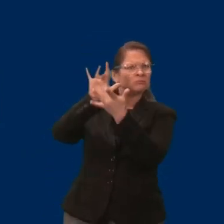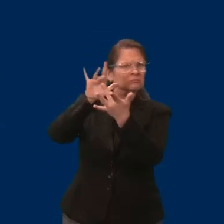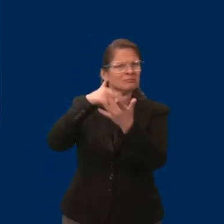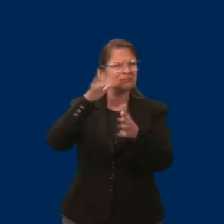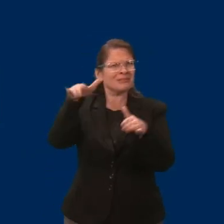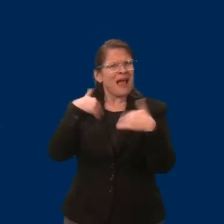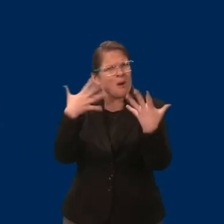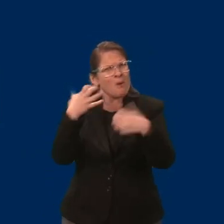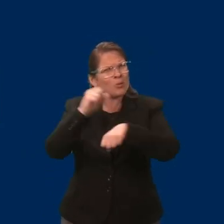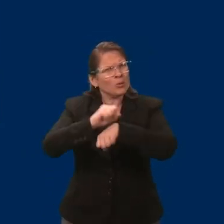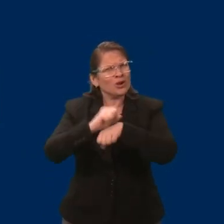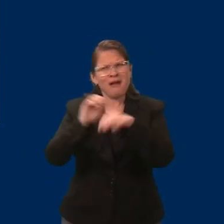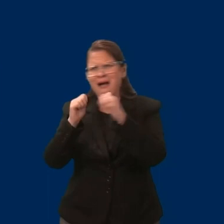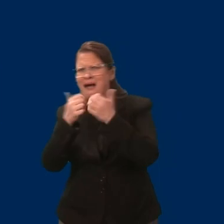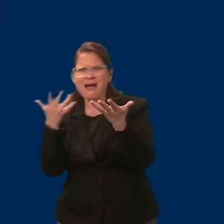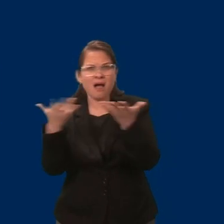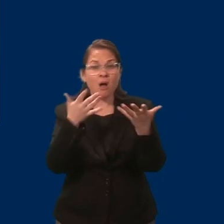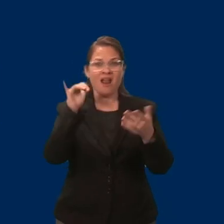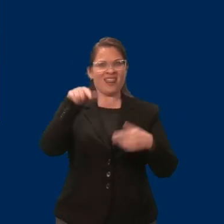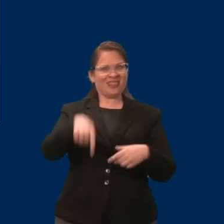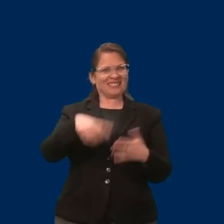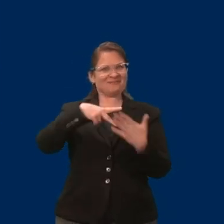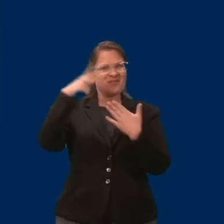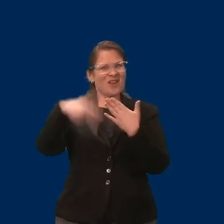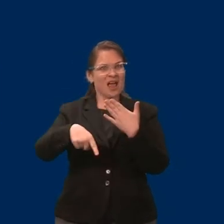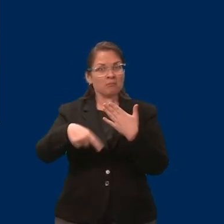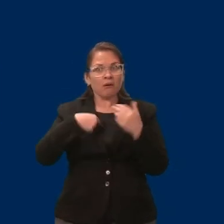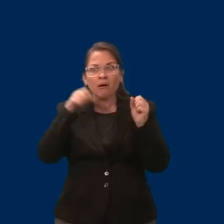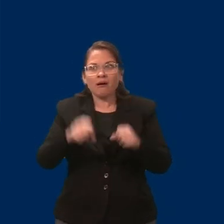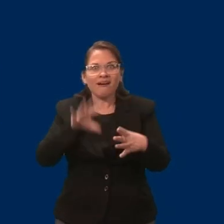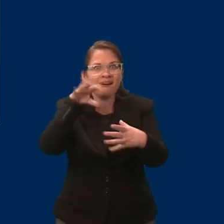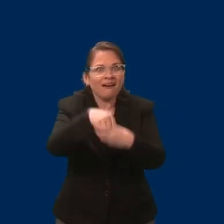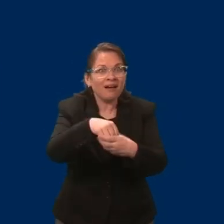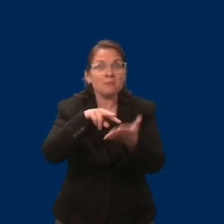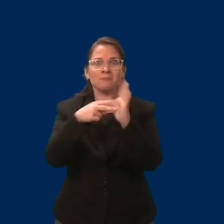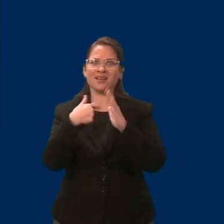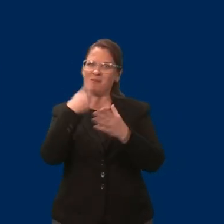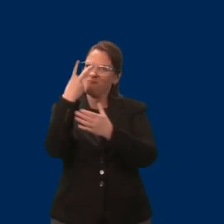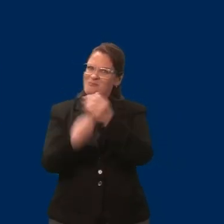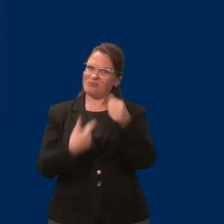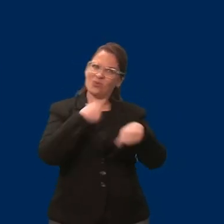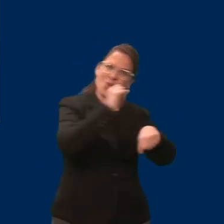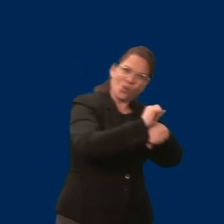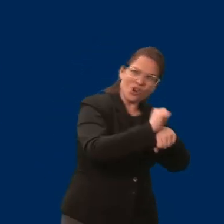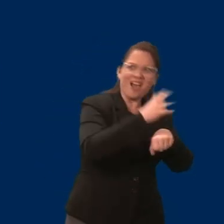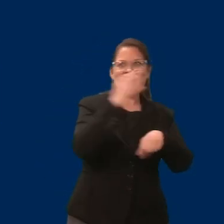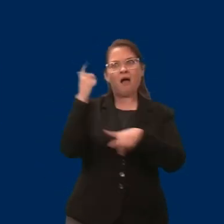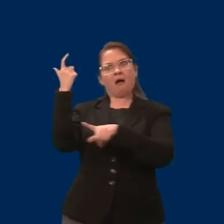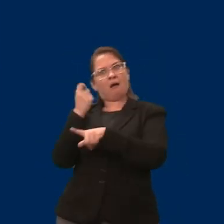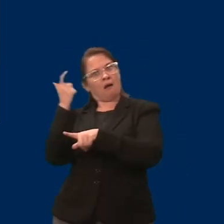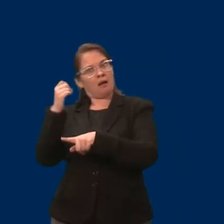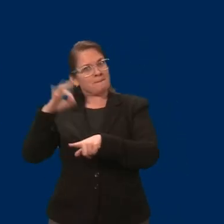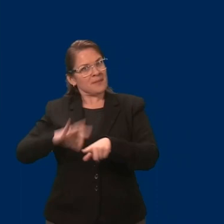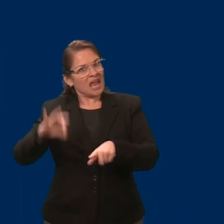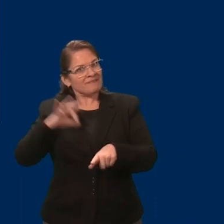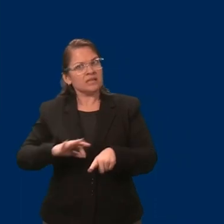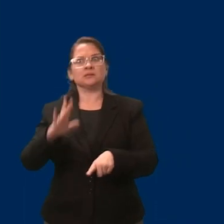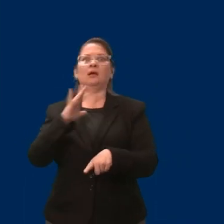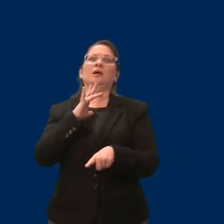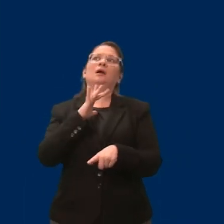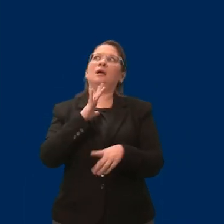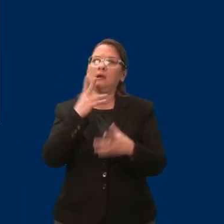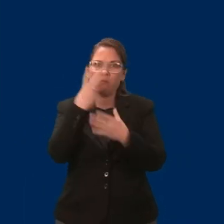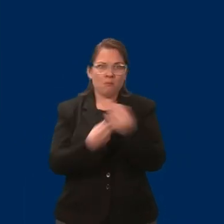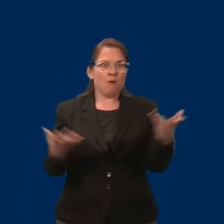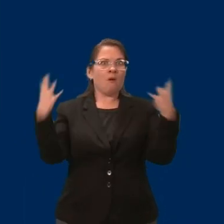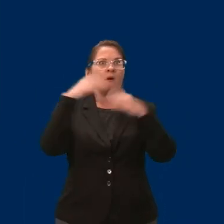and still get the help that I needed. I was informed that I also needed to apply for Medicare, and I was